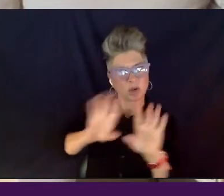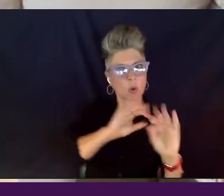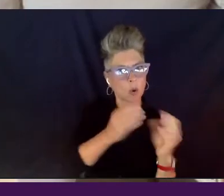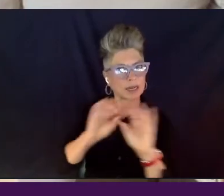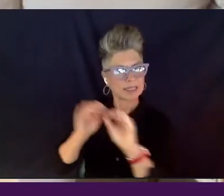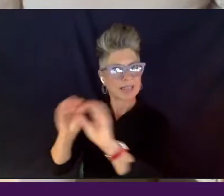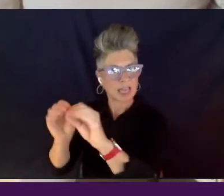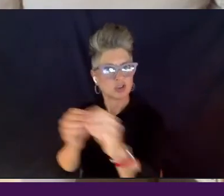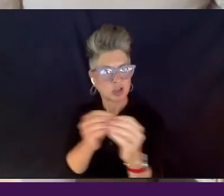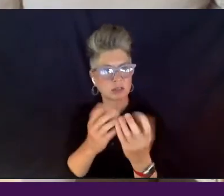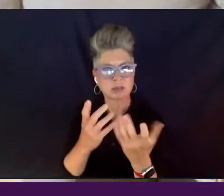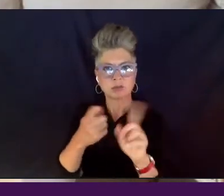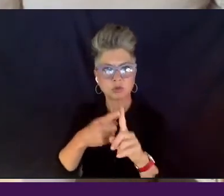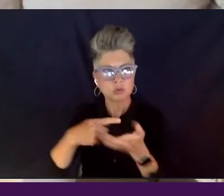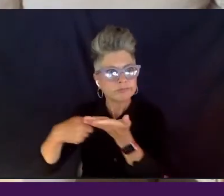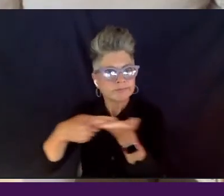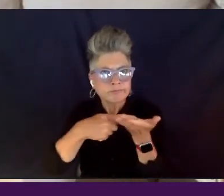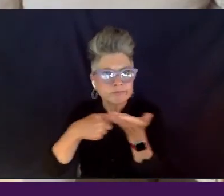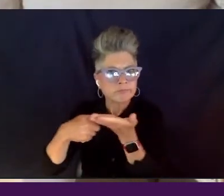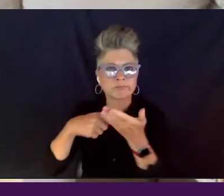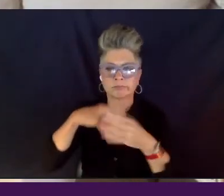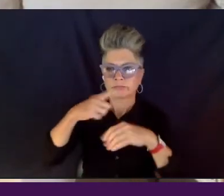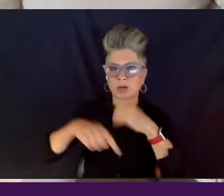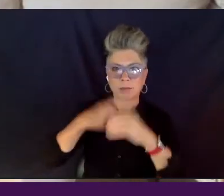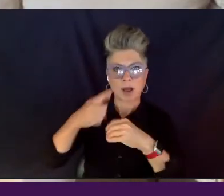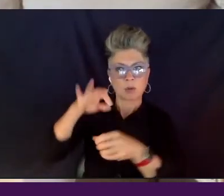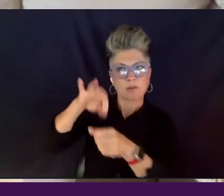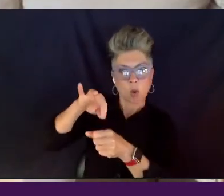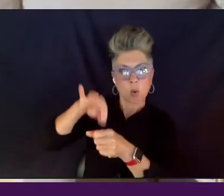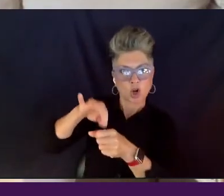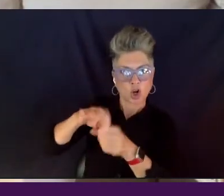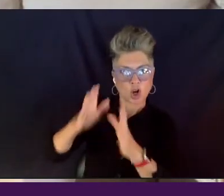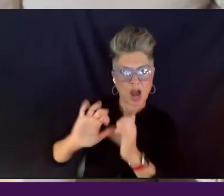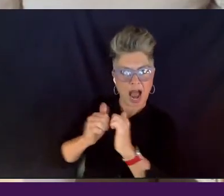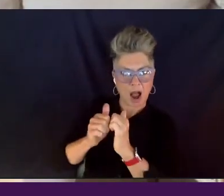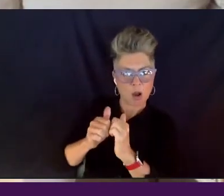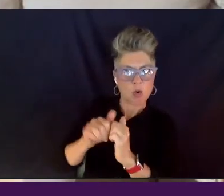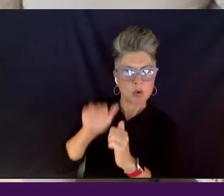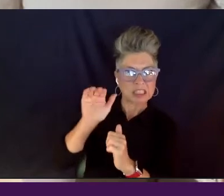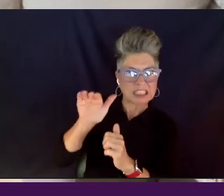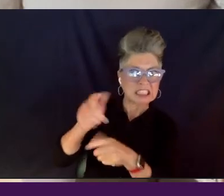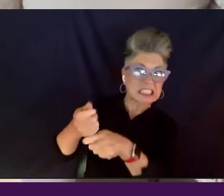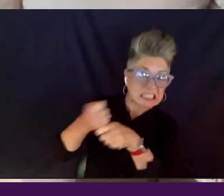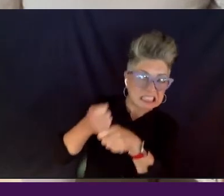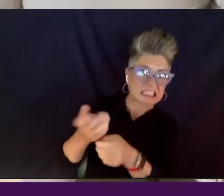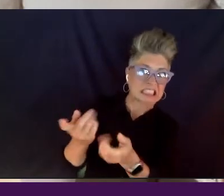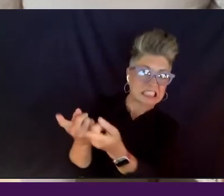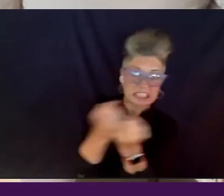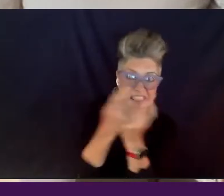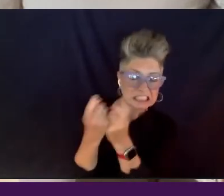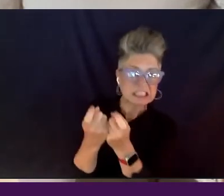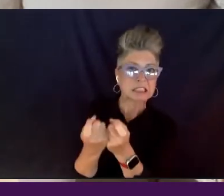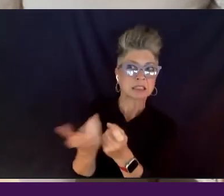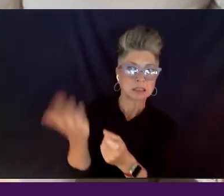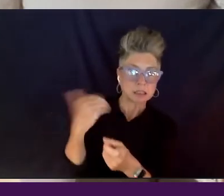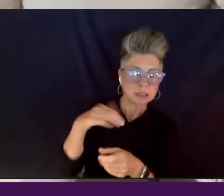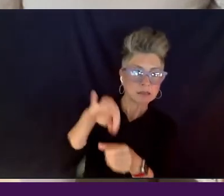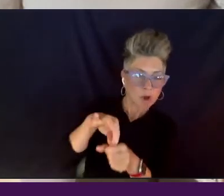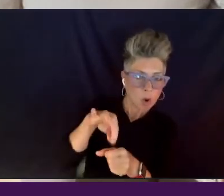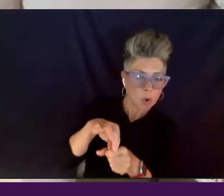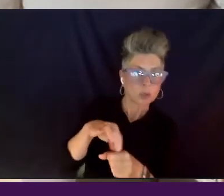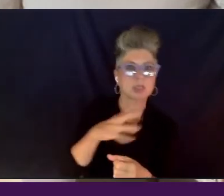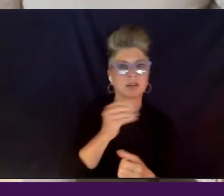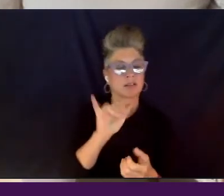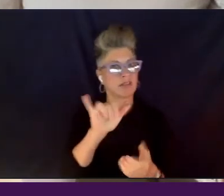to have a conversation around, um, voter engagement. Um, and that's something that, uh, was really important to me making